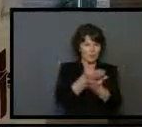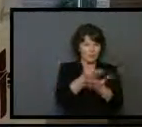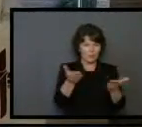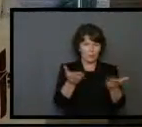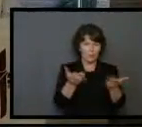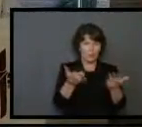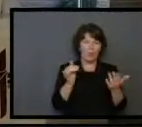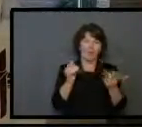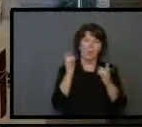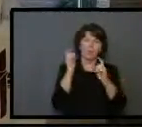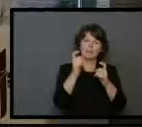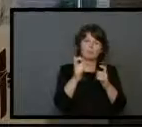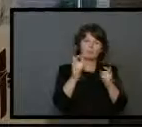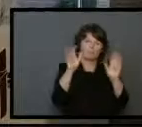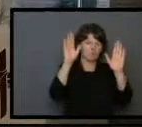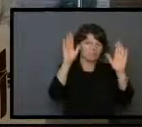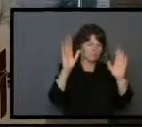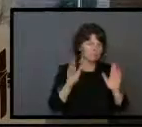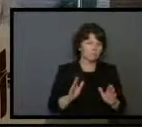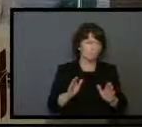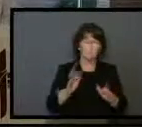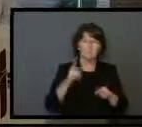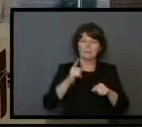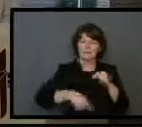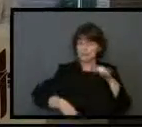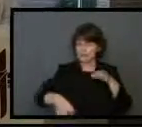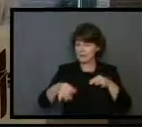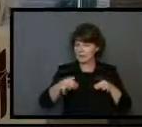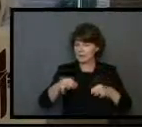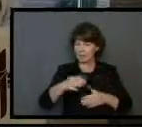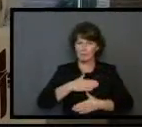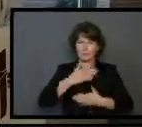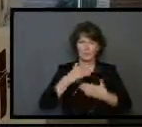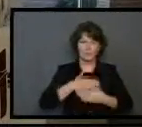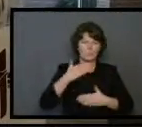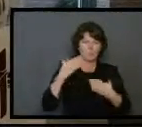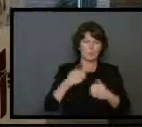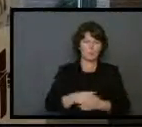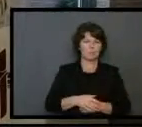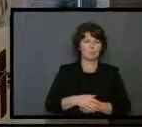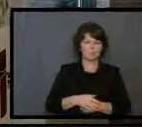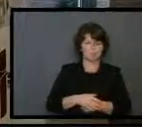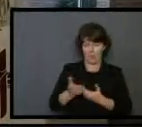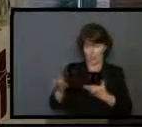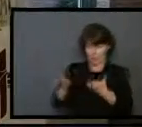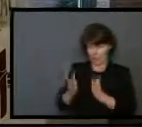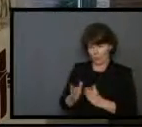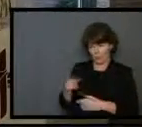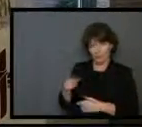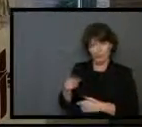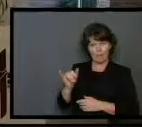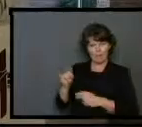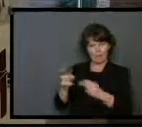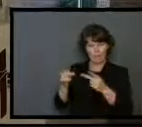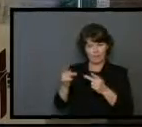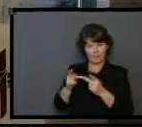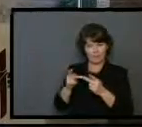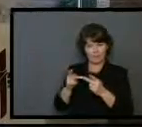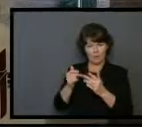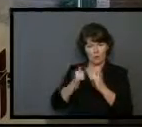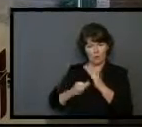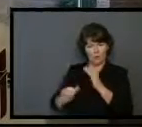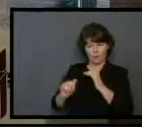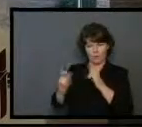with indescribable joy. The position of a servant, if you think about it, is completely under the